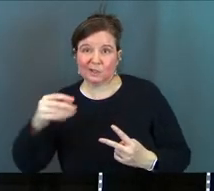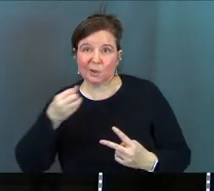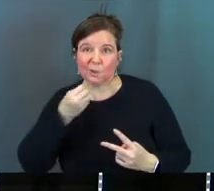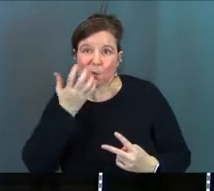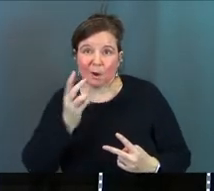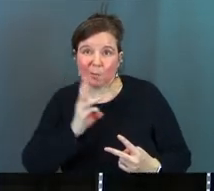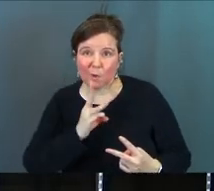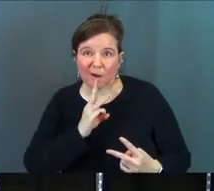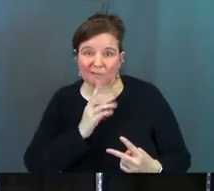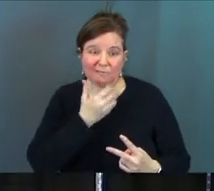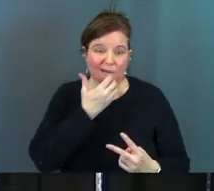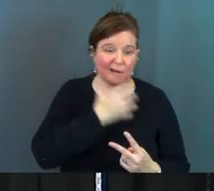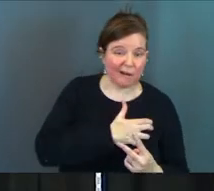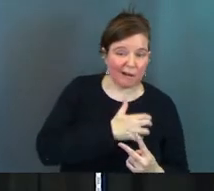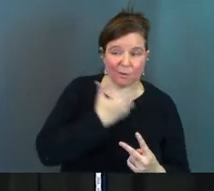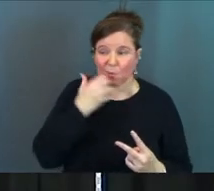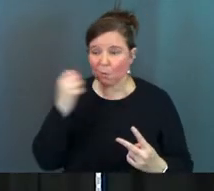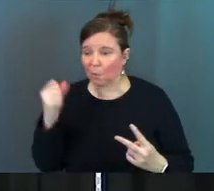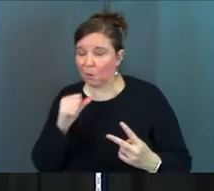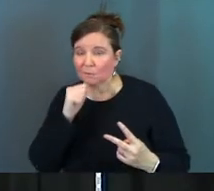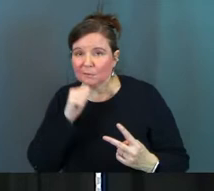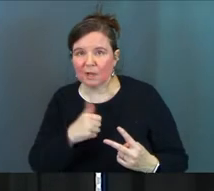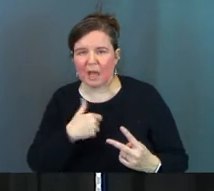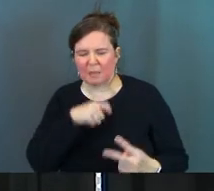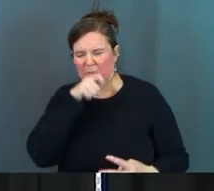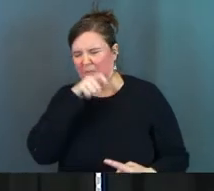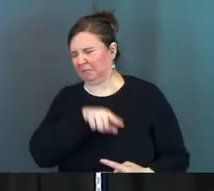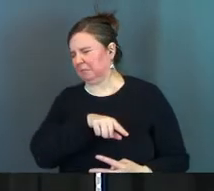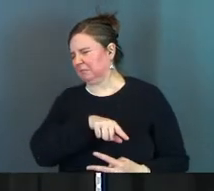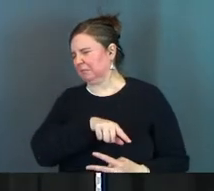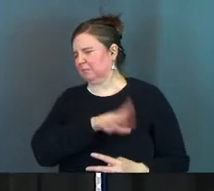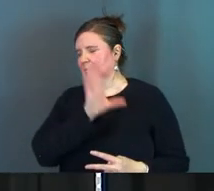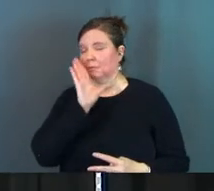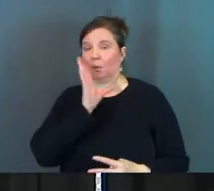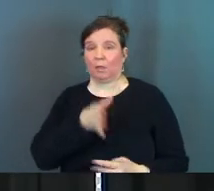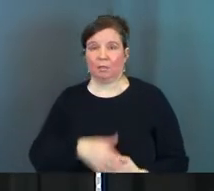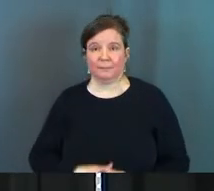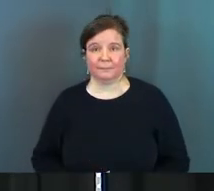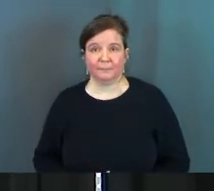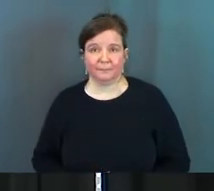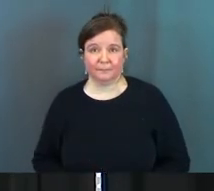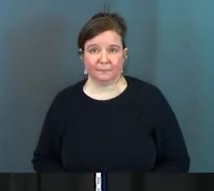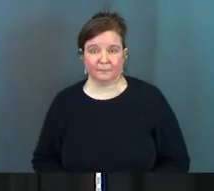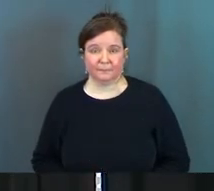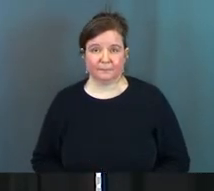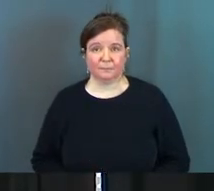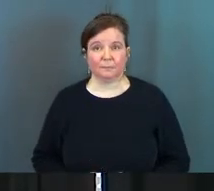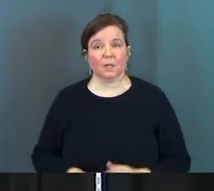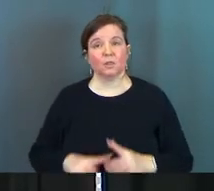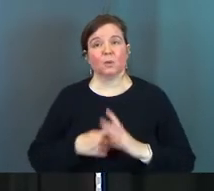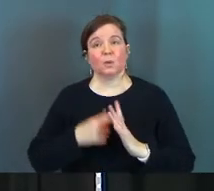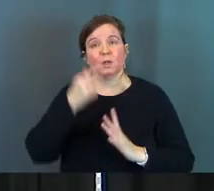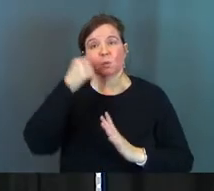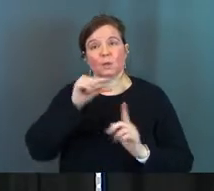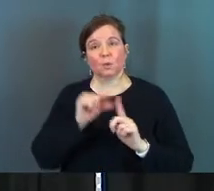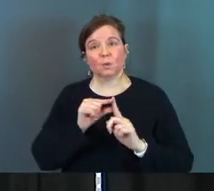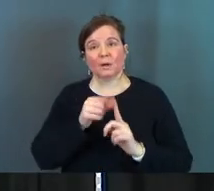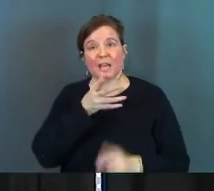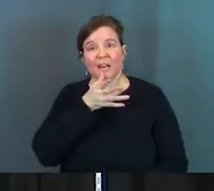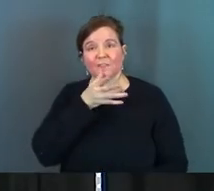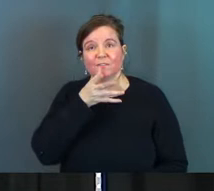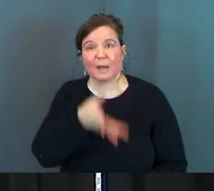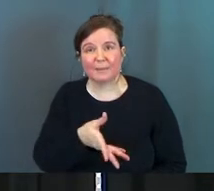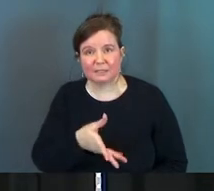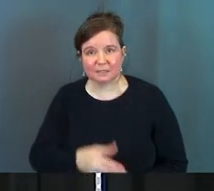warm water neither hot nor cold I will spit you out of my mouth the original Greek word is vomit